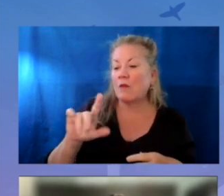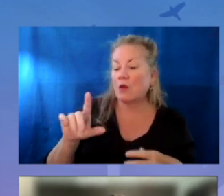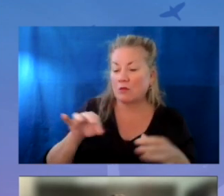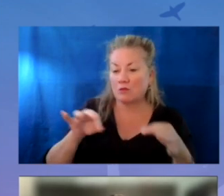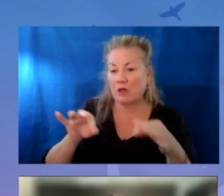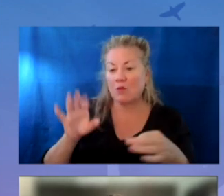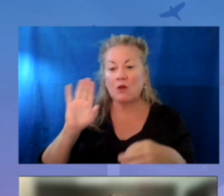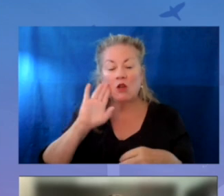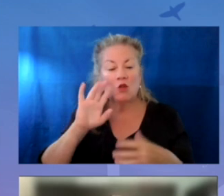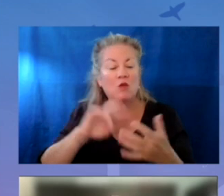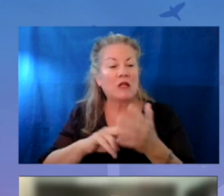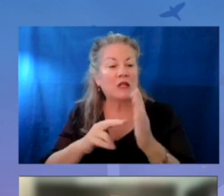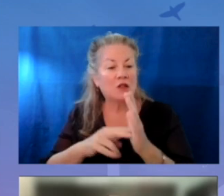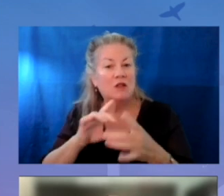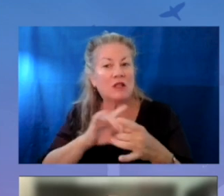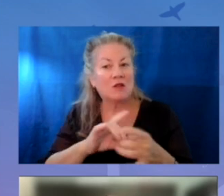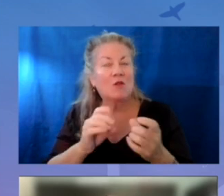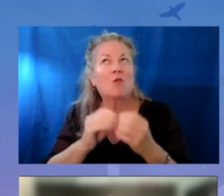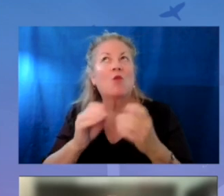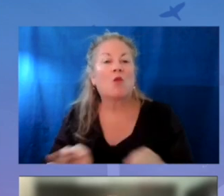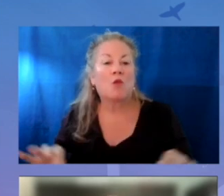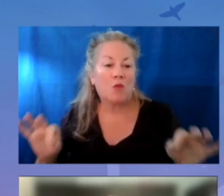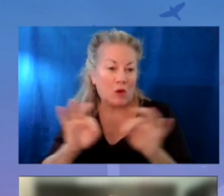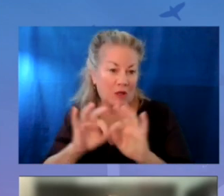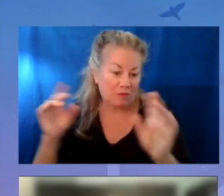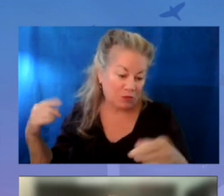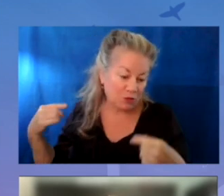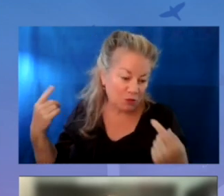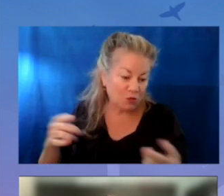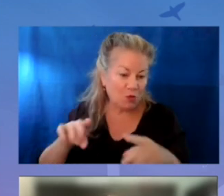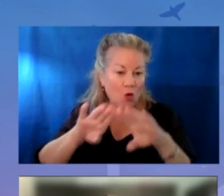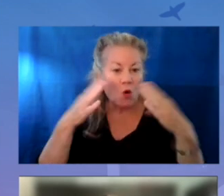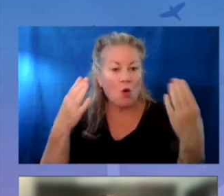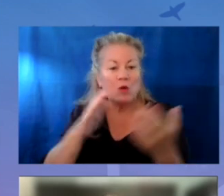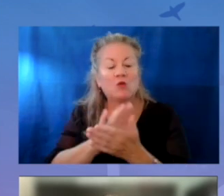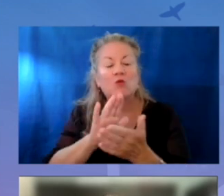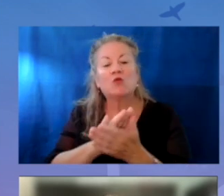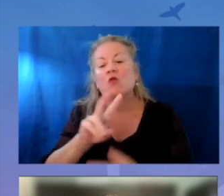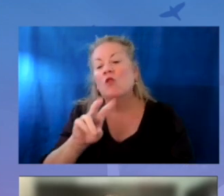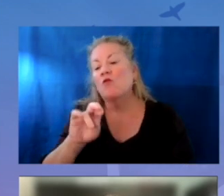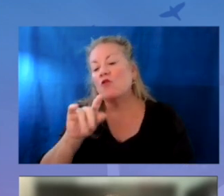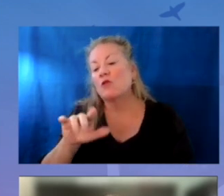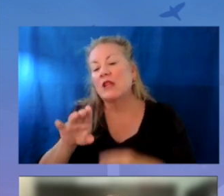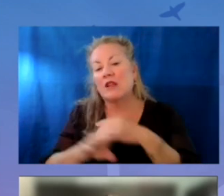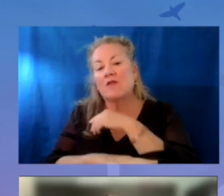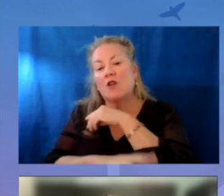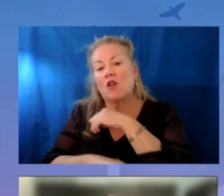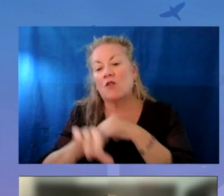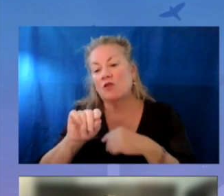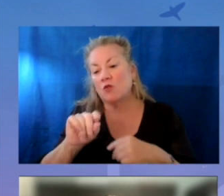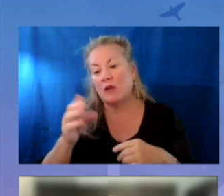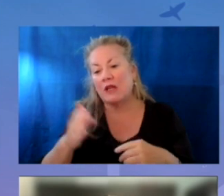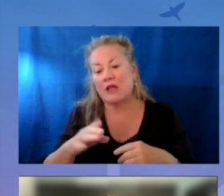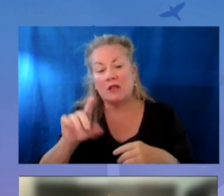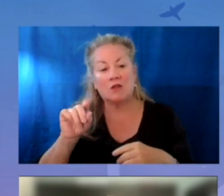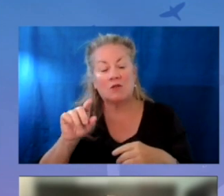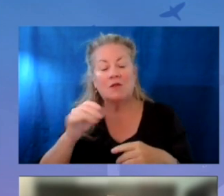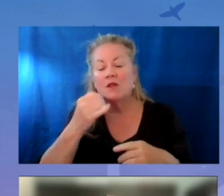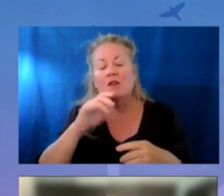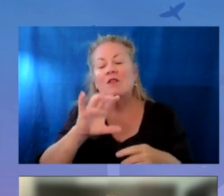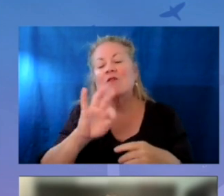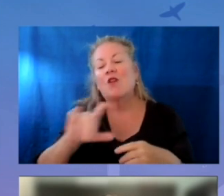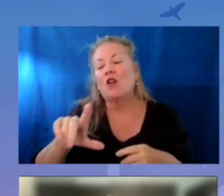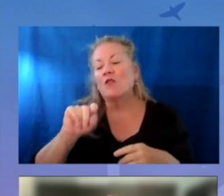we knew that these intentional connections were more important than ever when we opened schools virtually in the fall of 2020. Our community had